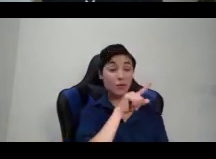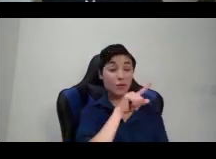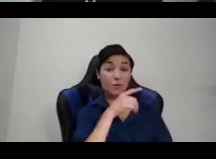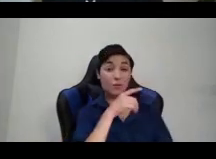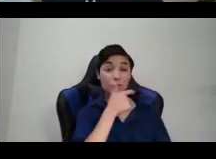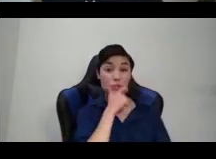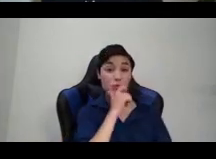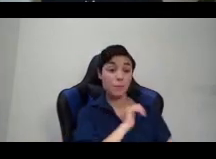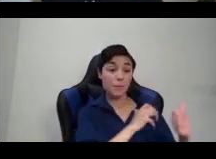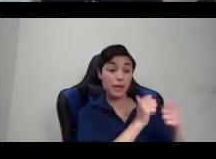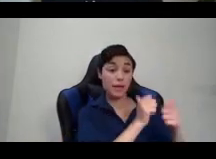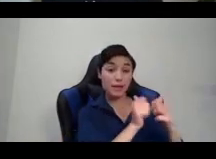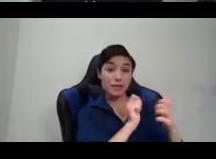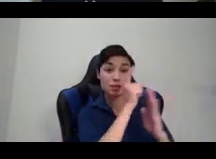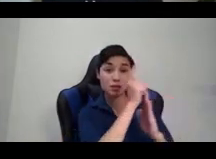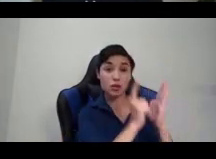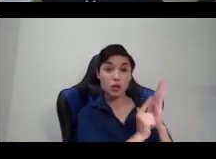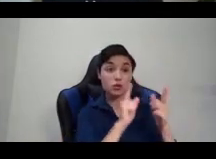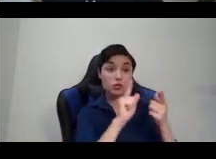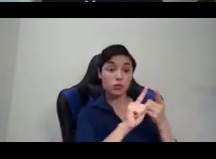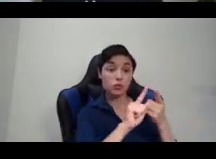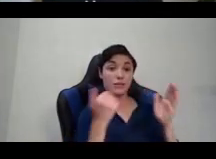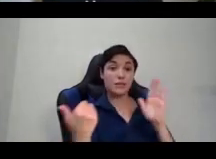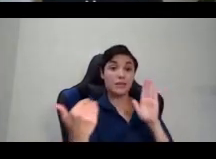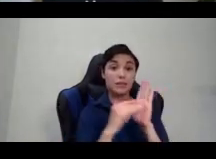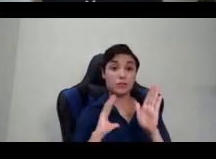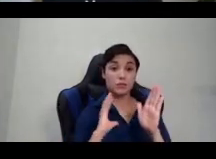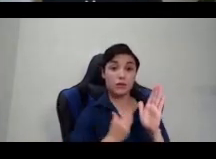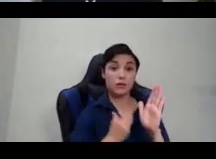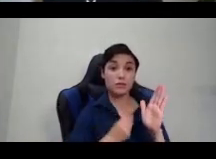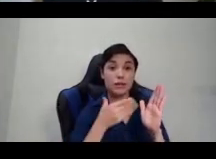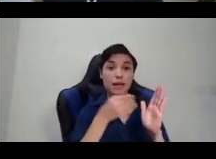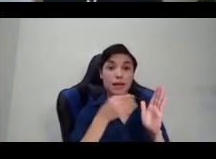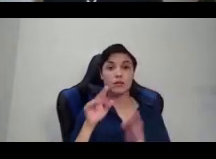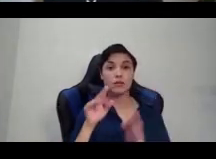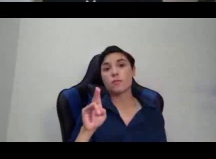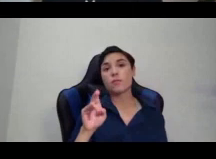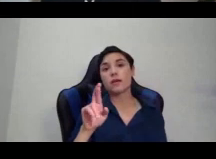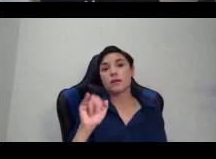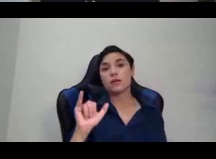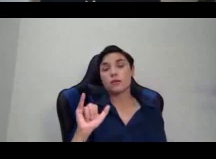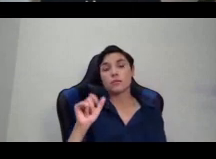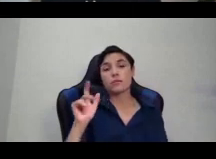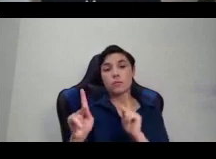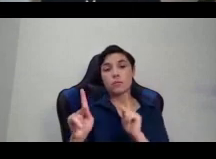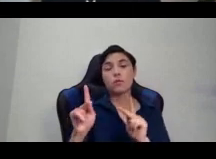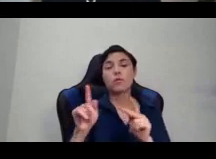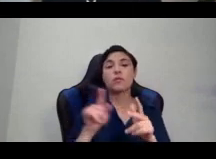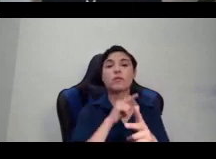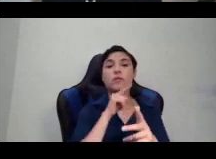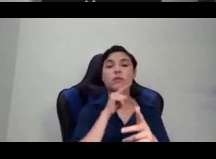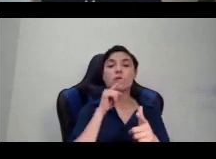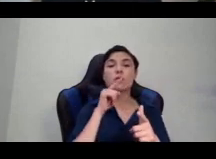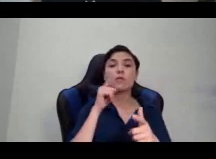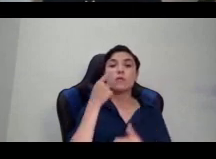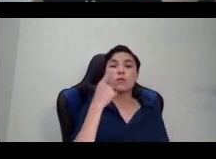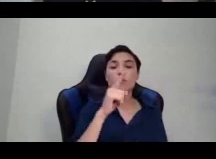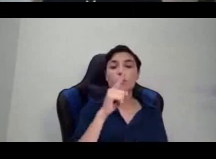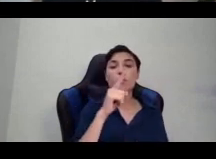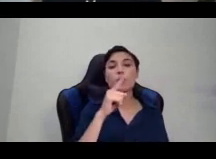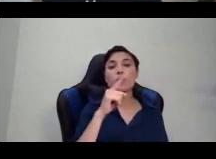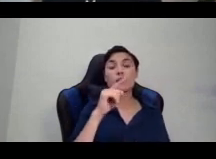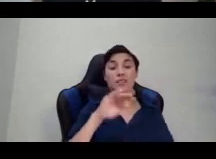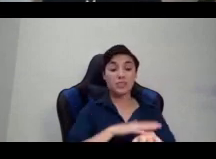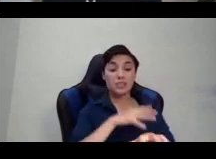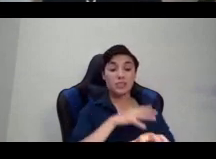solidify the caste system, so that Dalit Bahujan people would also remain at the bottom of society,